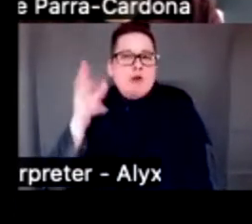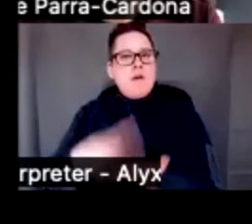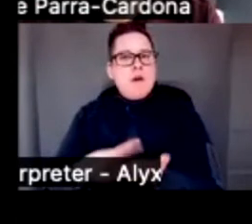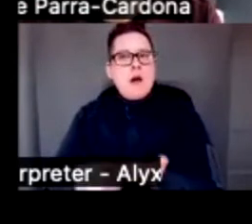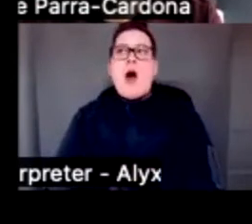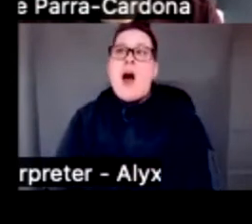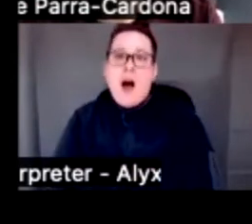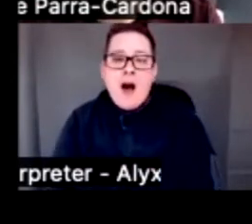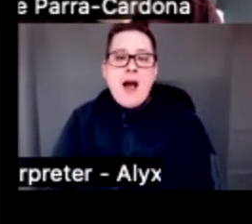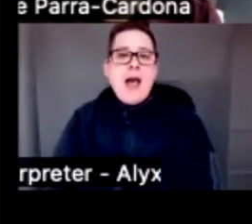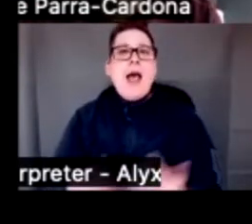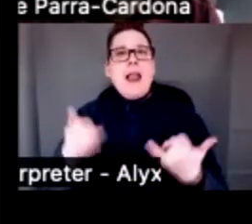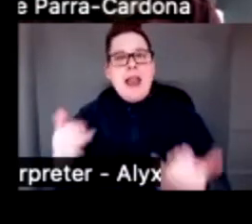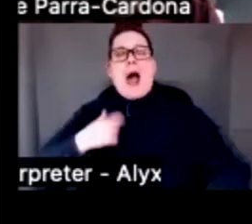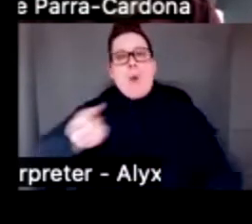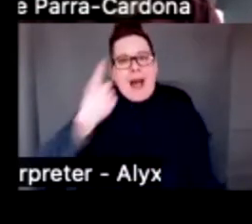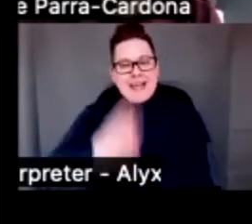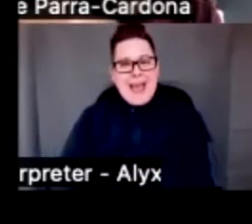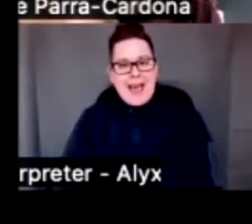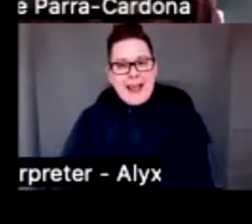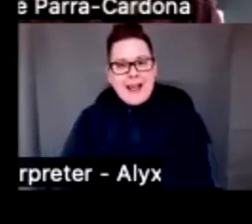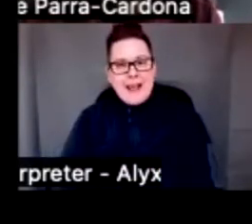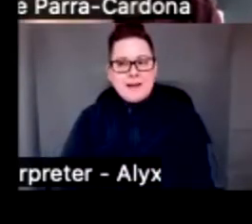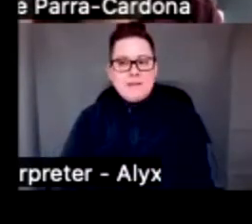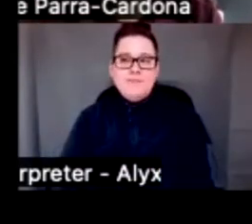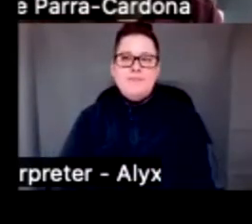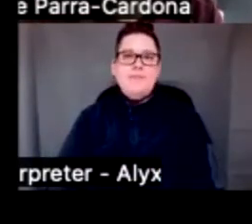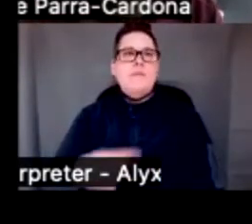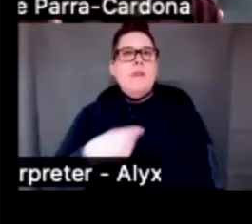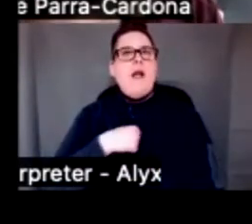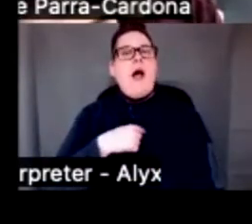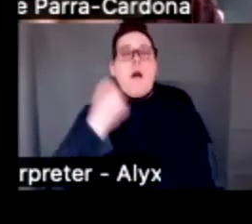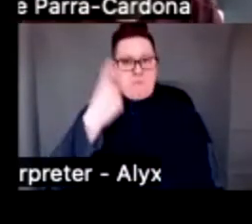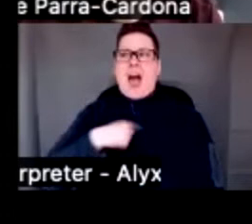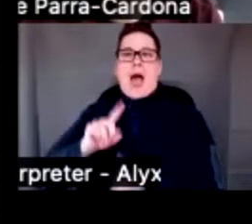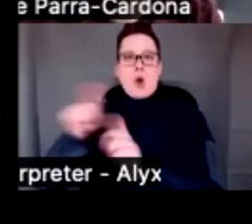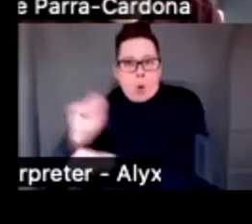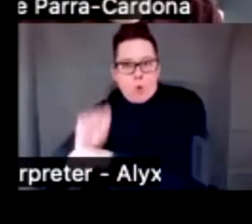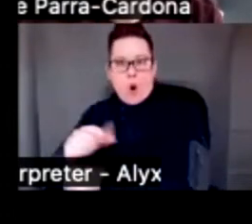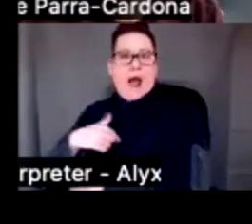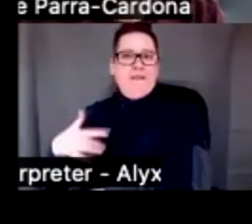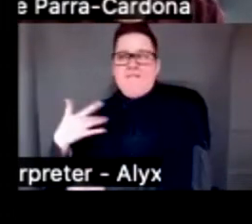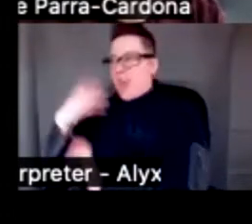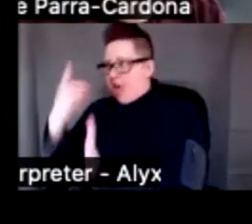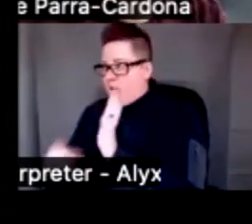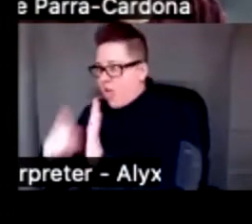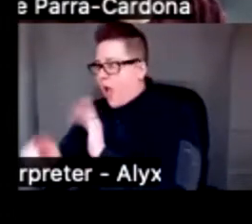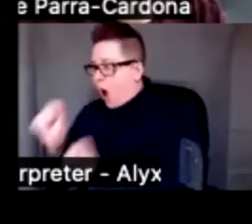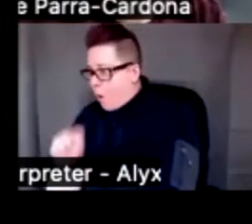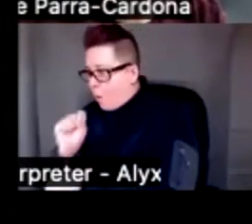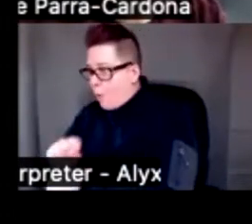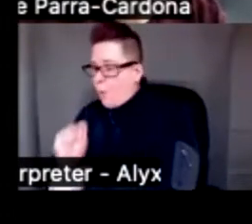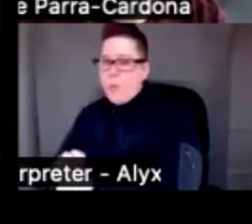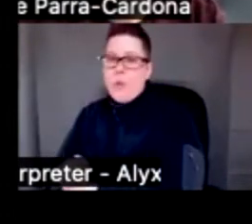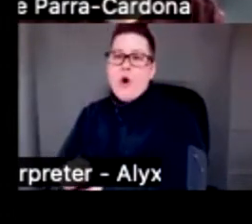okay, now I get it. You know, I go to work, I'm discriminated against, I'm offered two